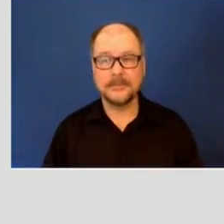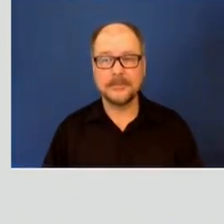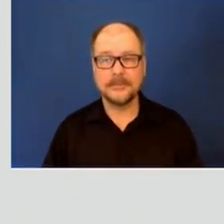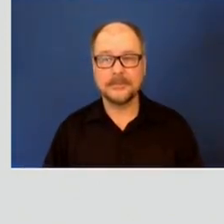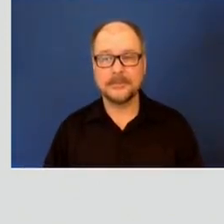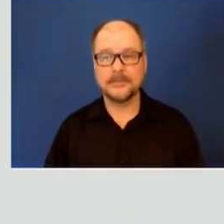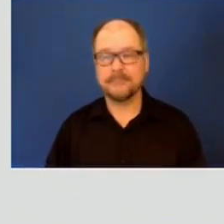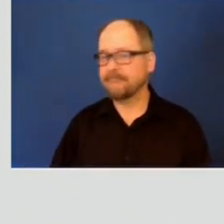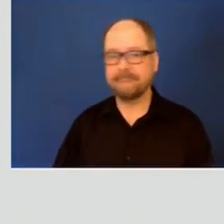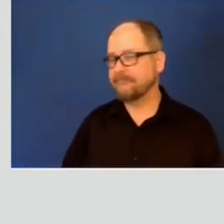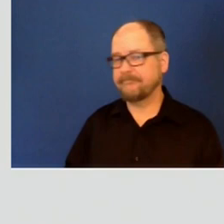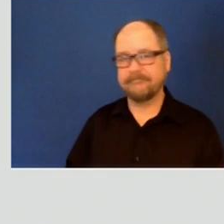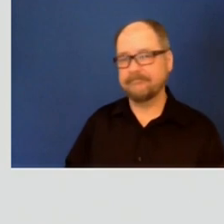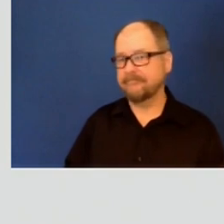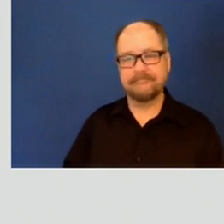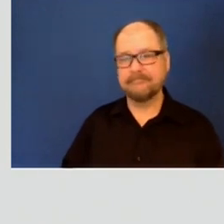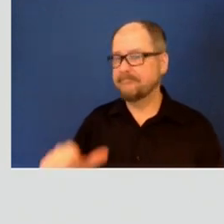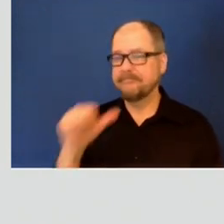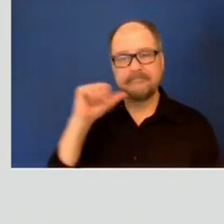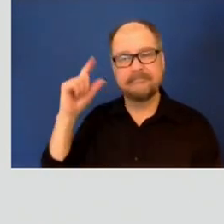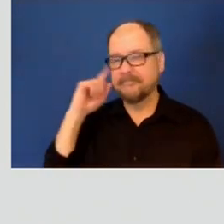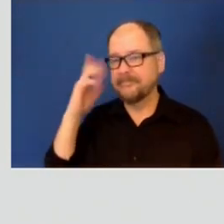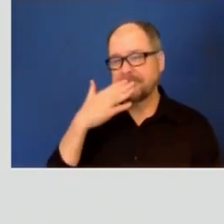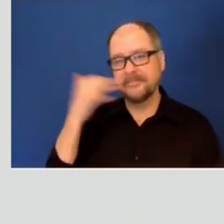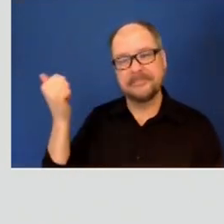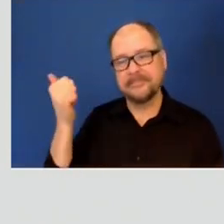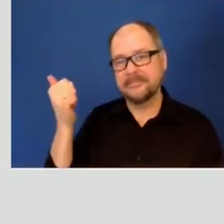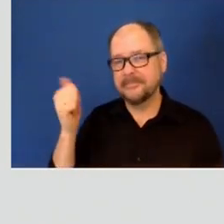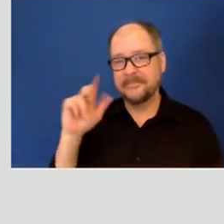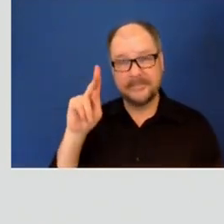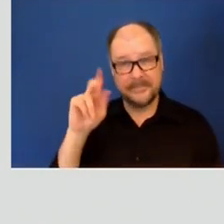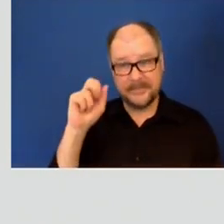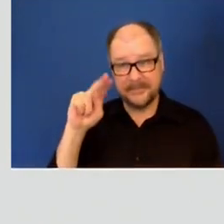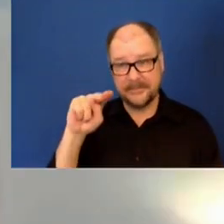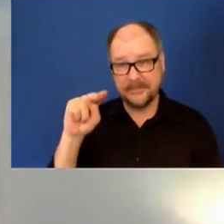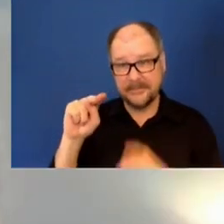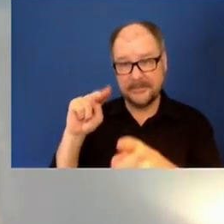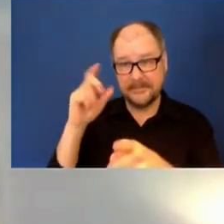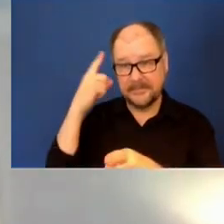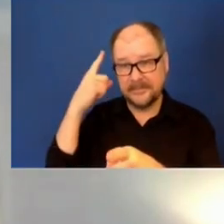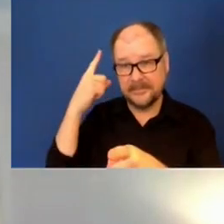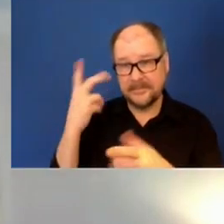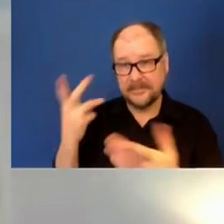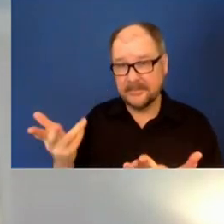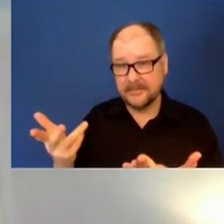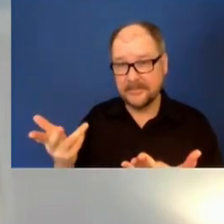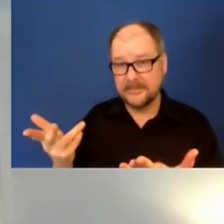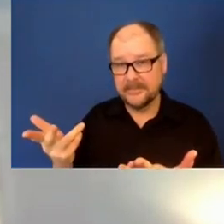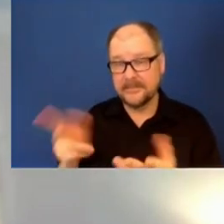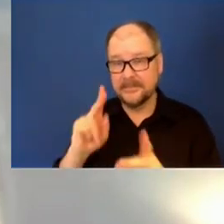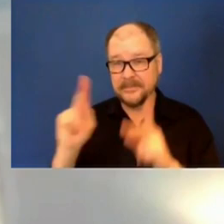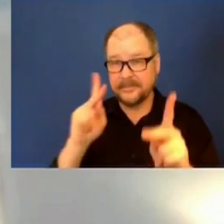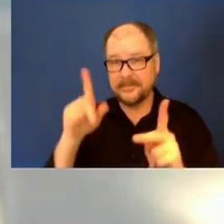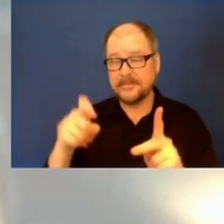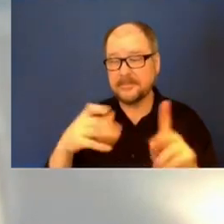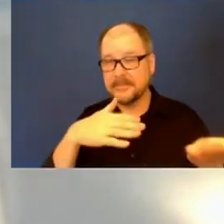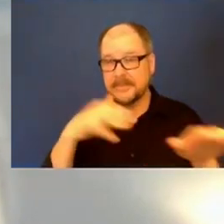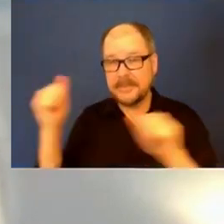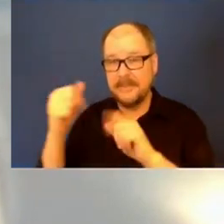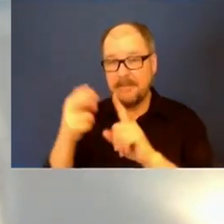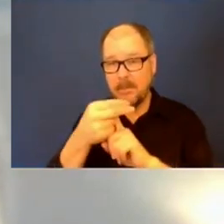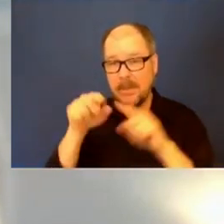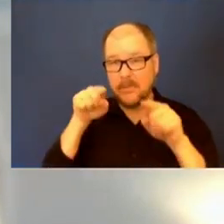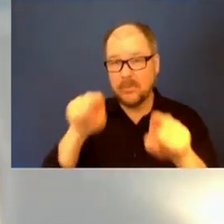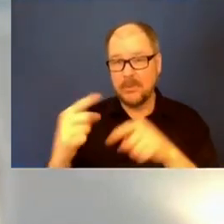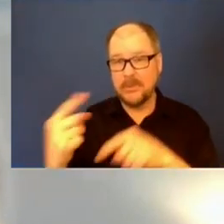Well, we really didn't hear you much better. But, Karen, did you get any of that? I think it has to do with whether or not people have to leave the hotel during the day or something like that.